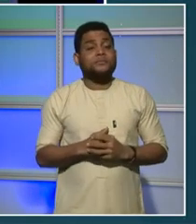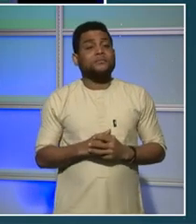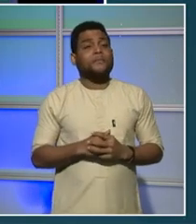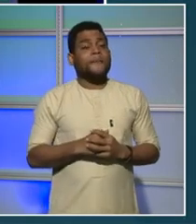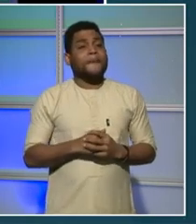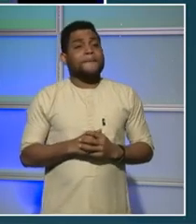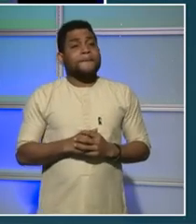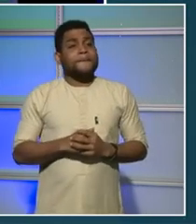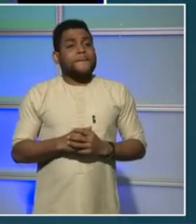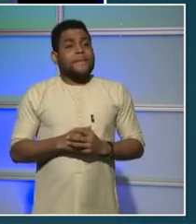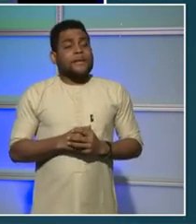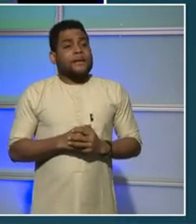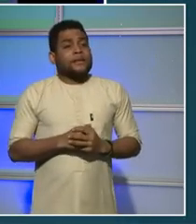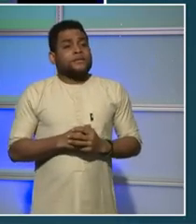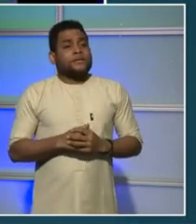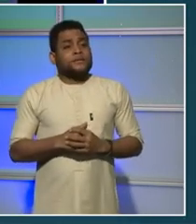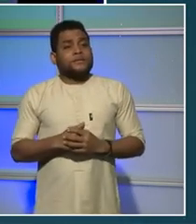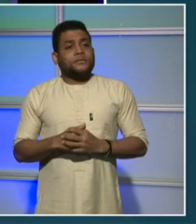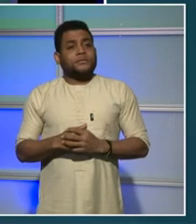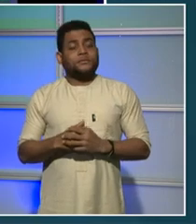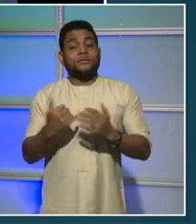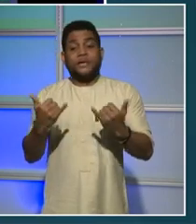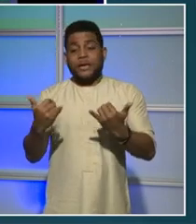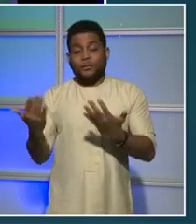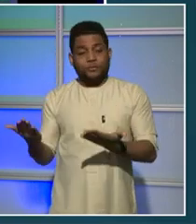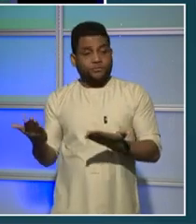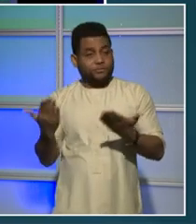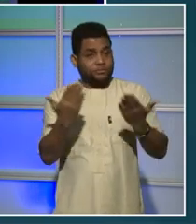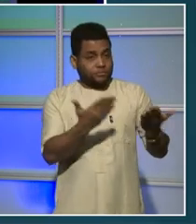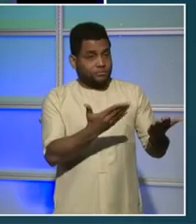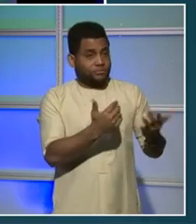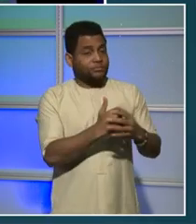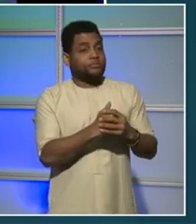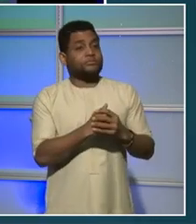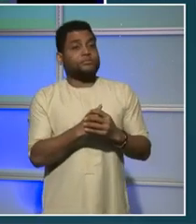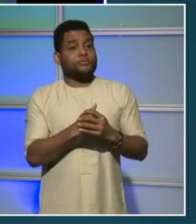Let's get that. Babers and I will be out to see you.